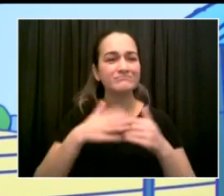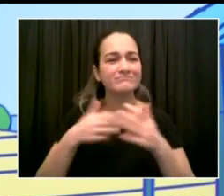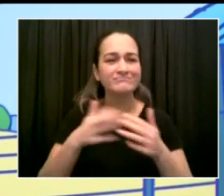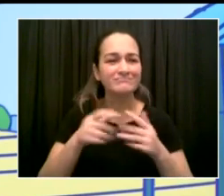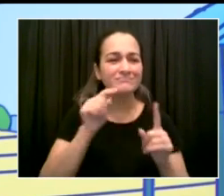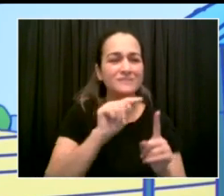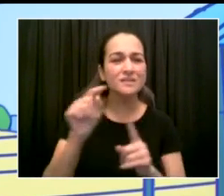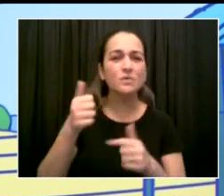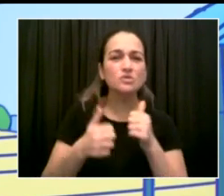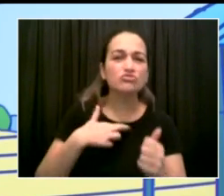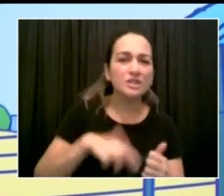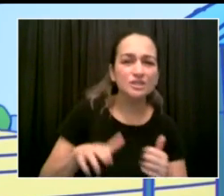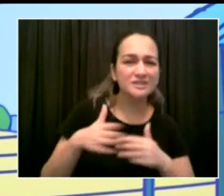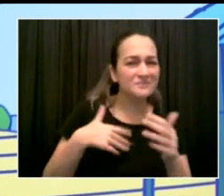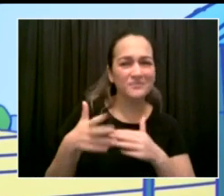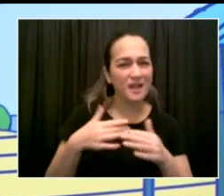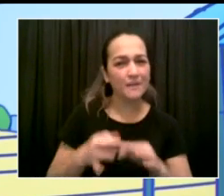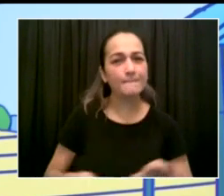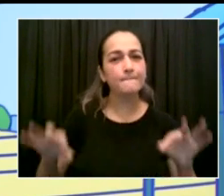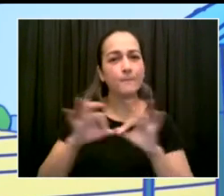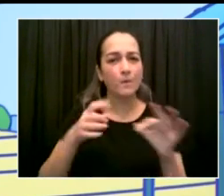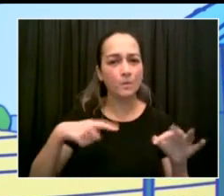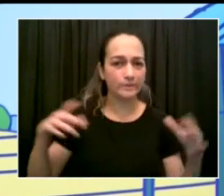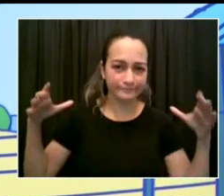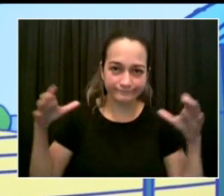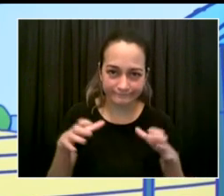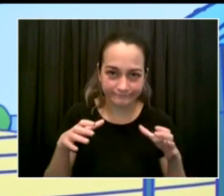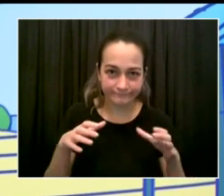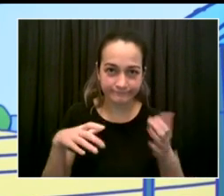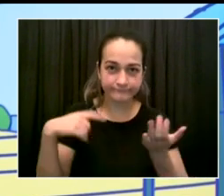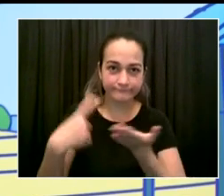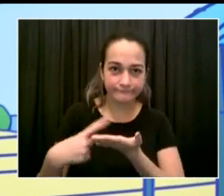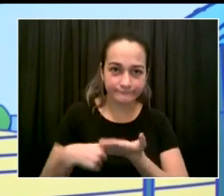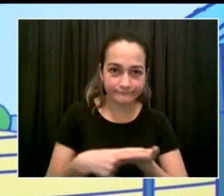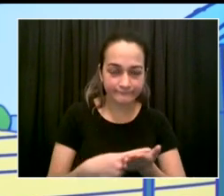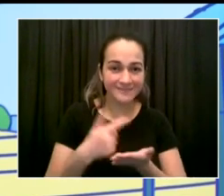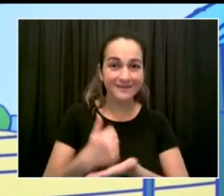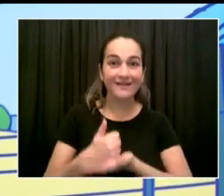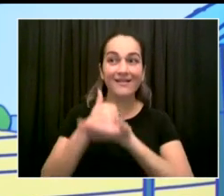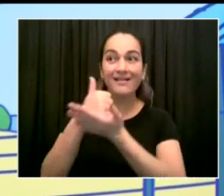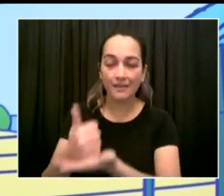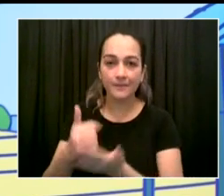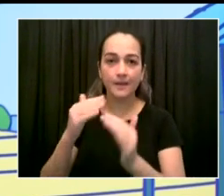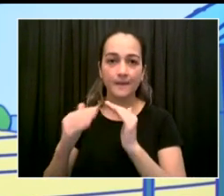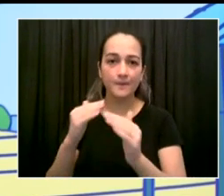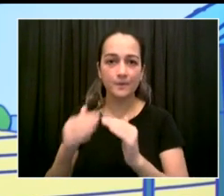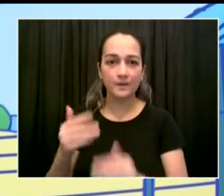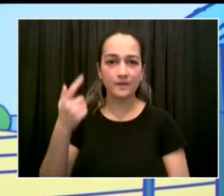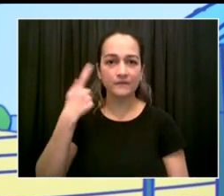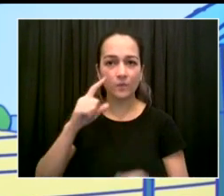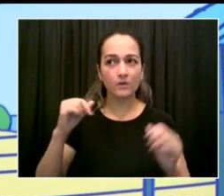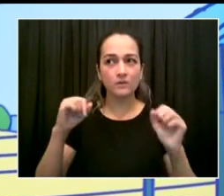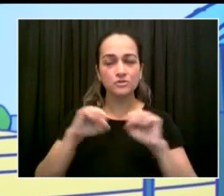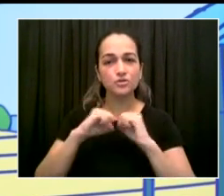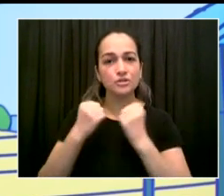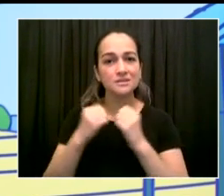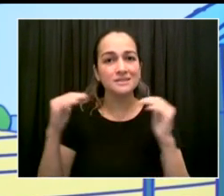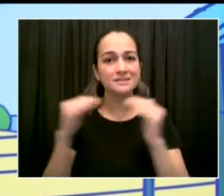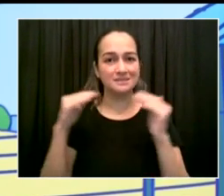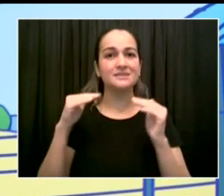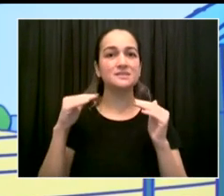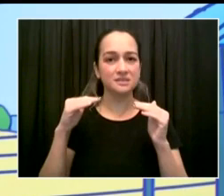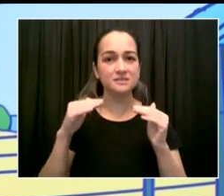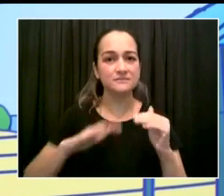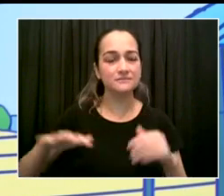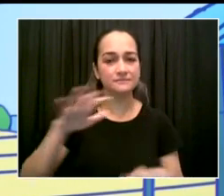And he's been a voice for social justice. He's been a voice for economic empowerment. He works on many, many fronts beyond just the spiritual. And the